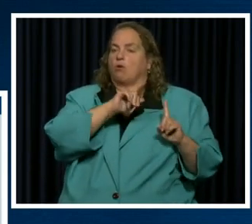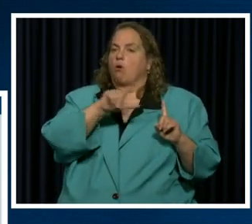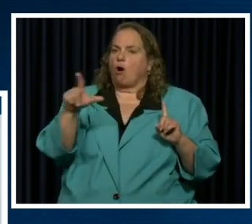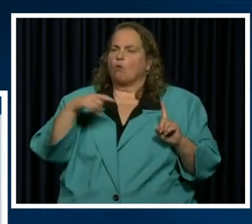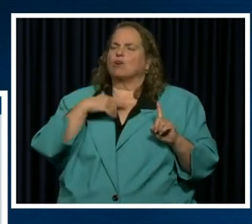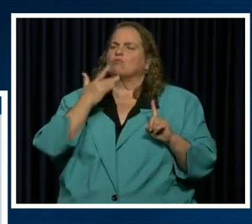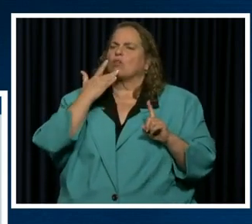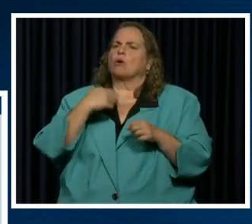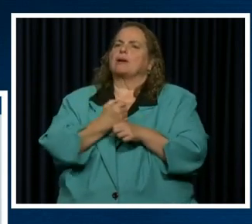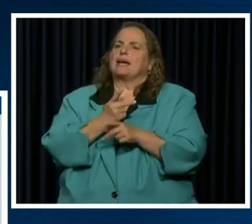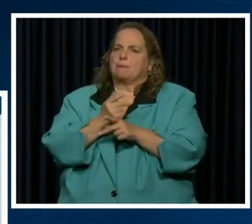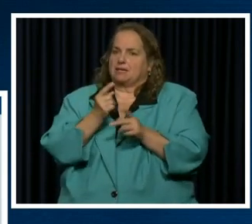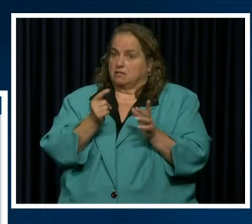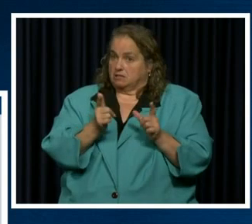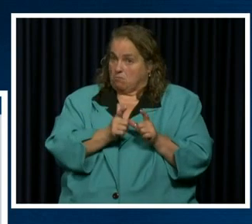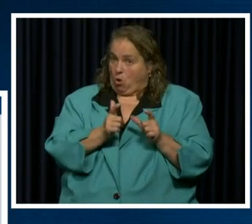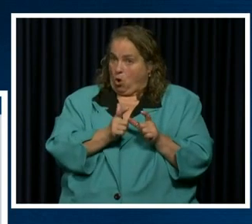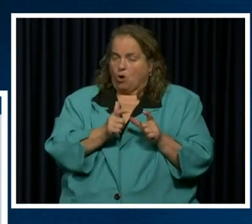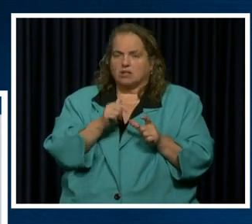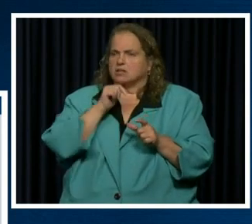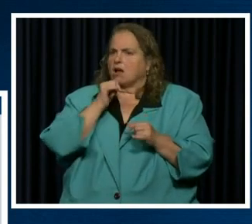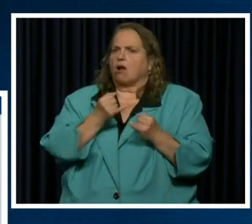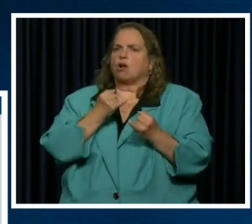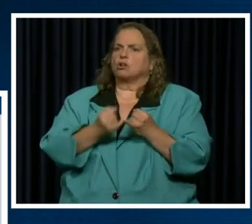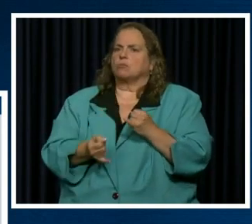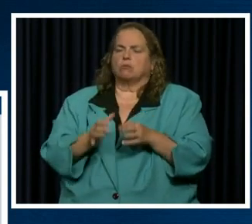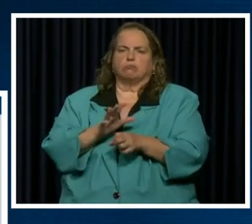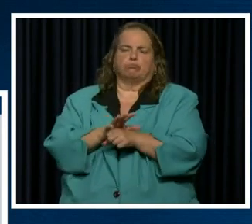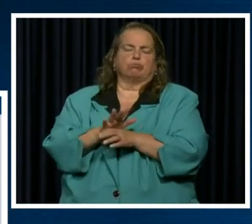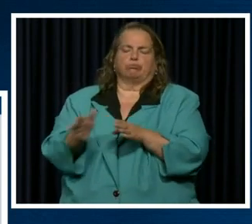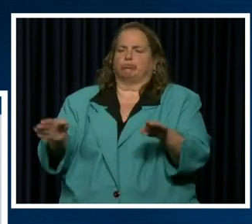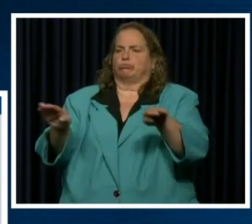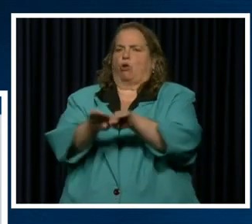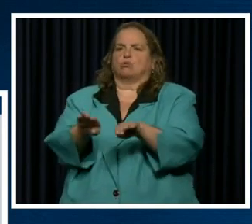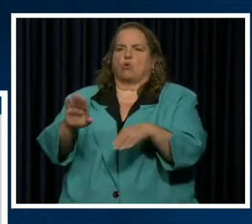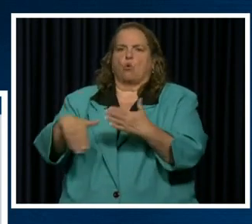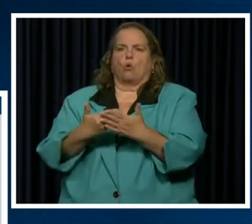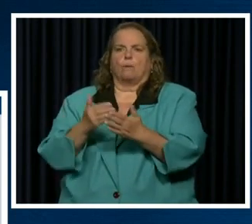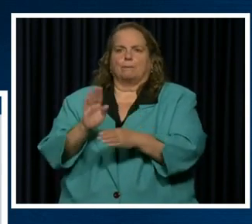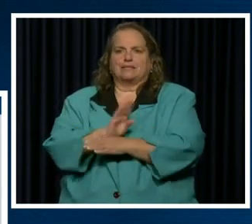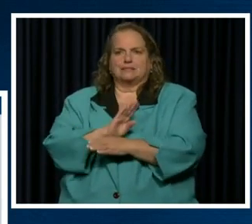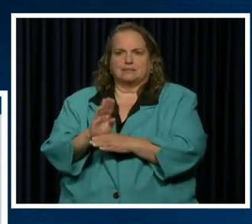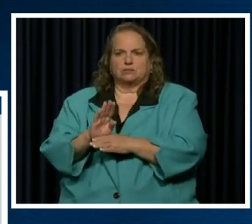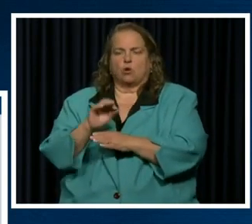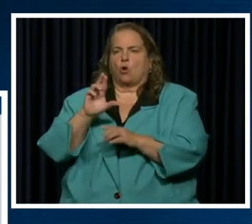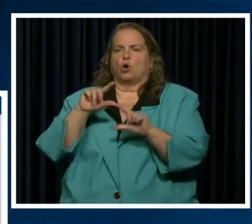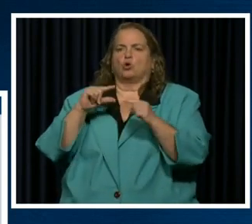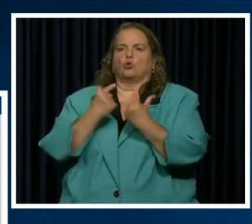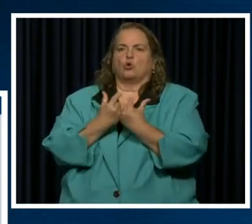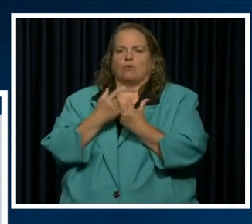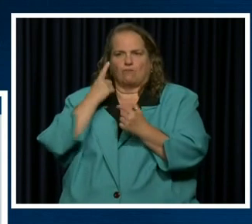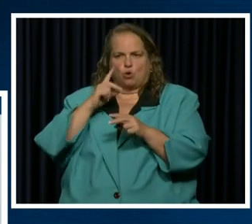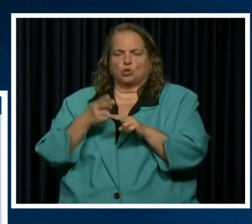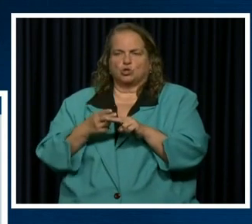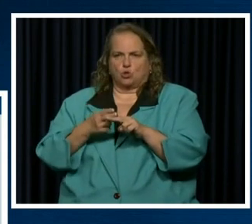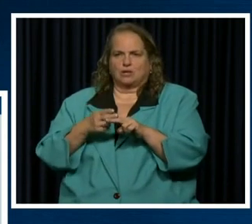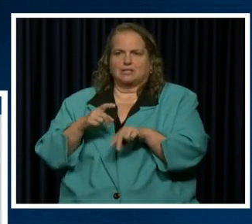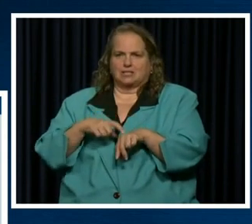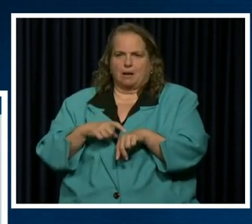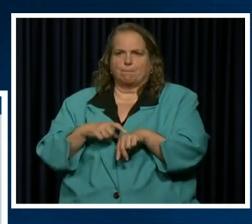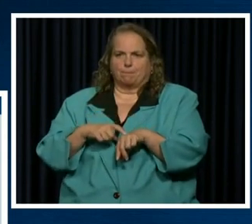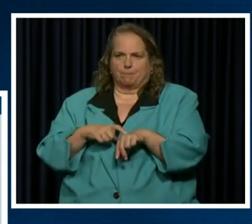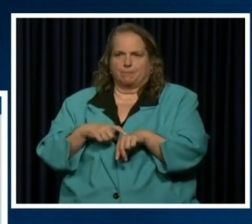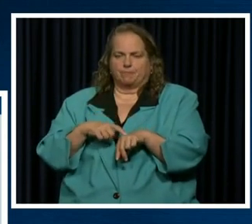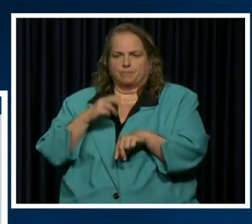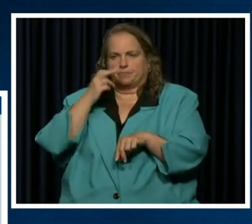sure that we can keep it small and and that it doesn't ultimately wipe out a business or or or or a group for a short period of time, meaning